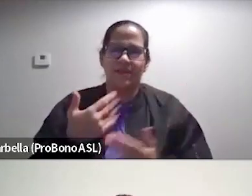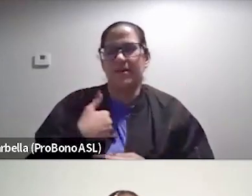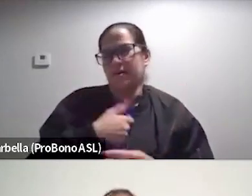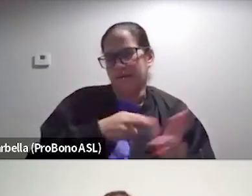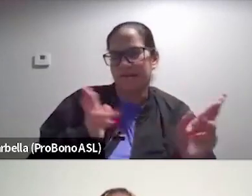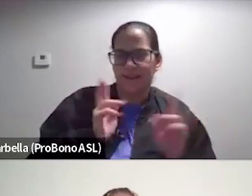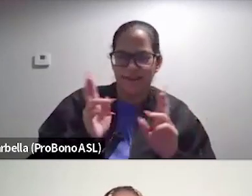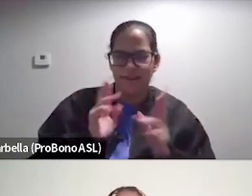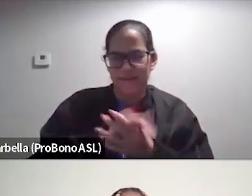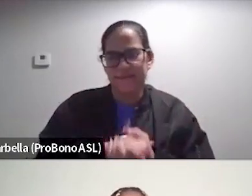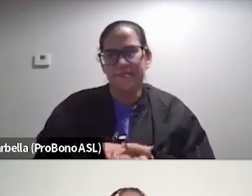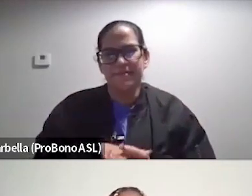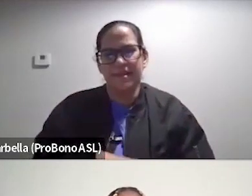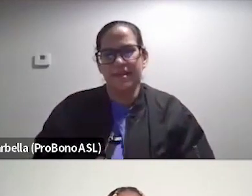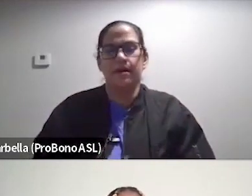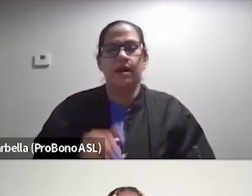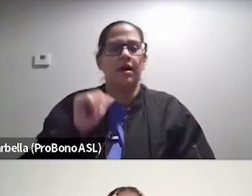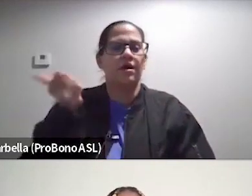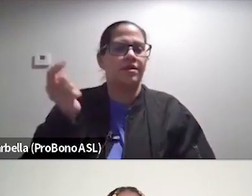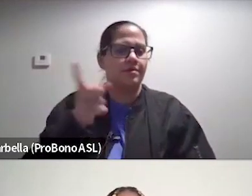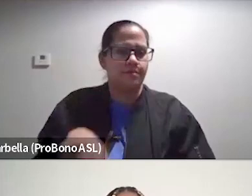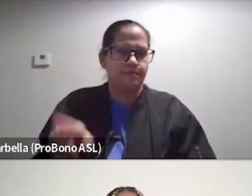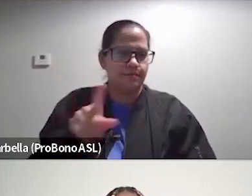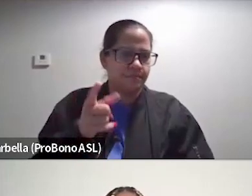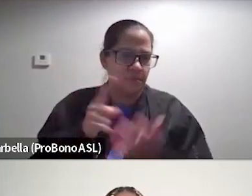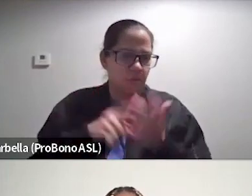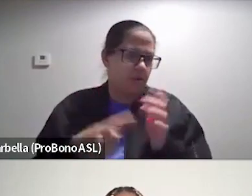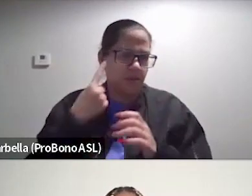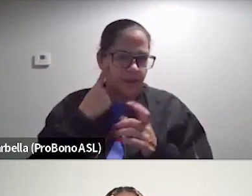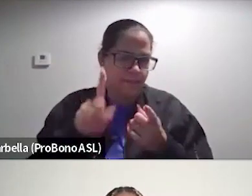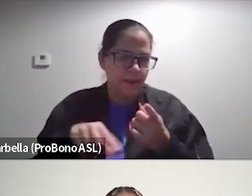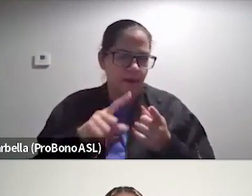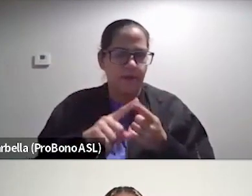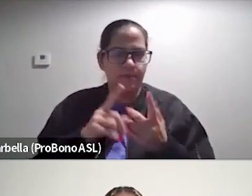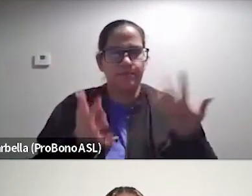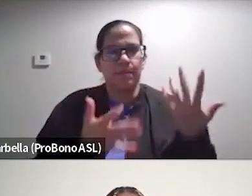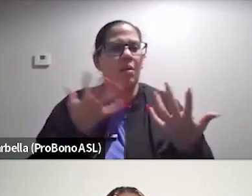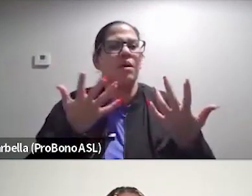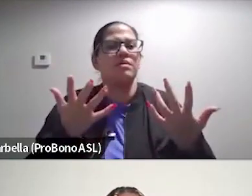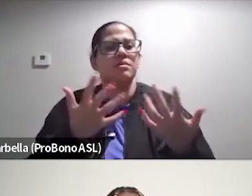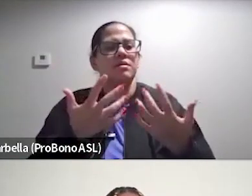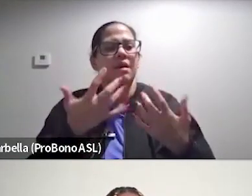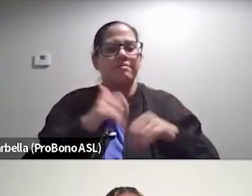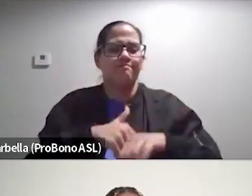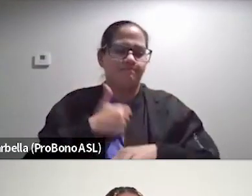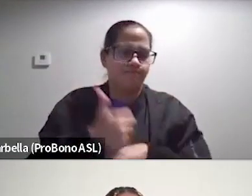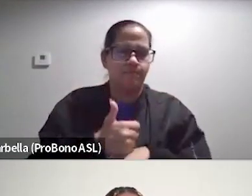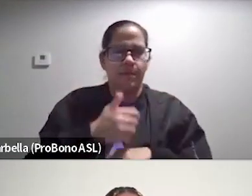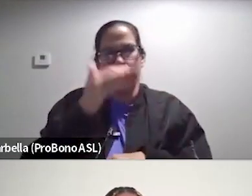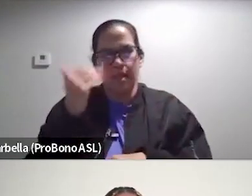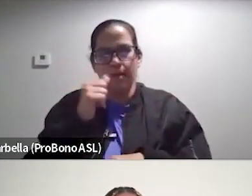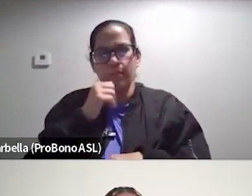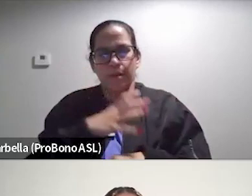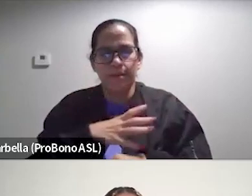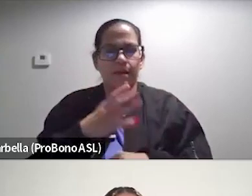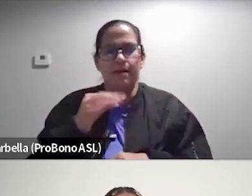We'll be ready. Um, other folks, what do you think about the, what were the existing narratives of black women and